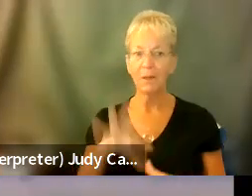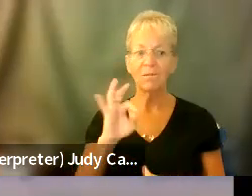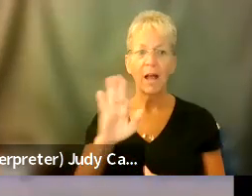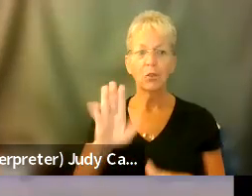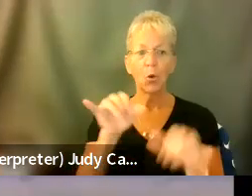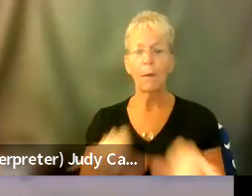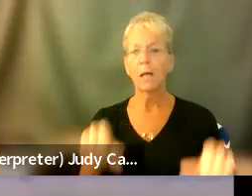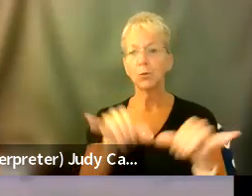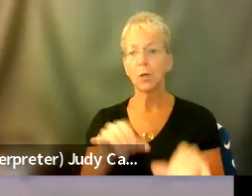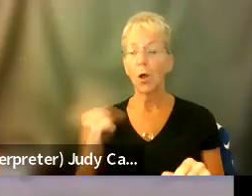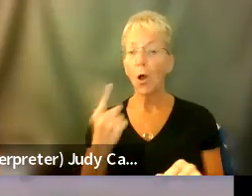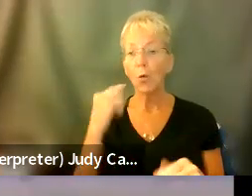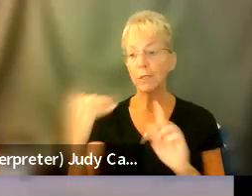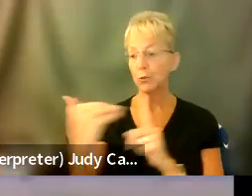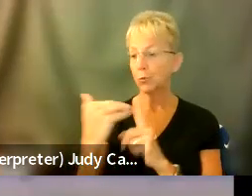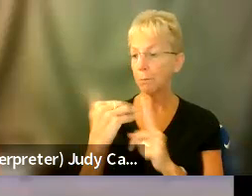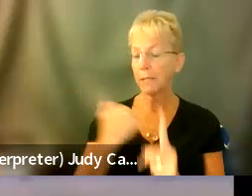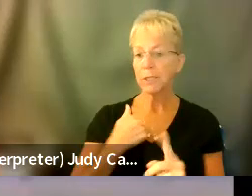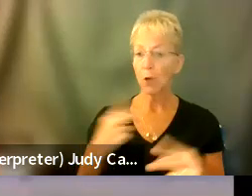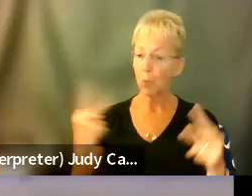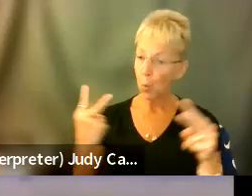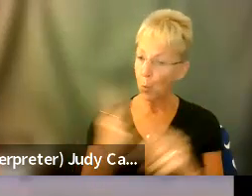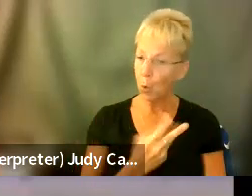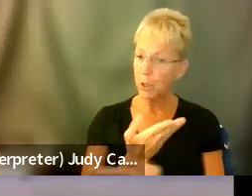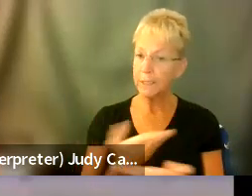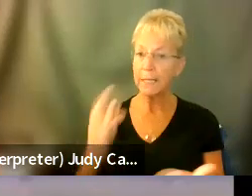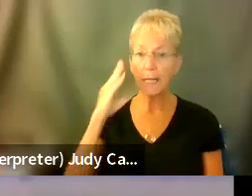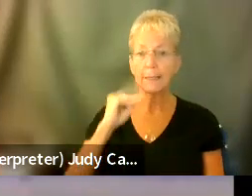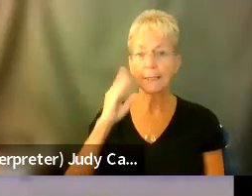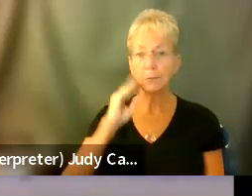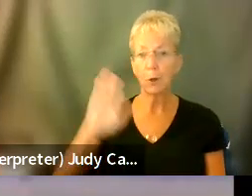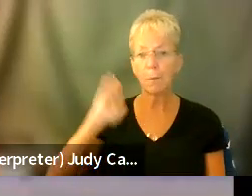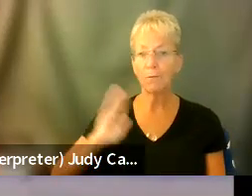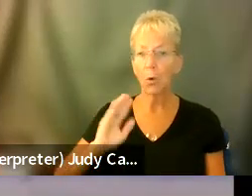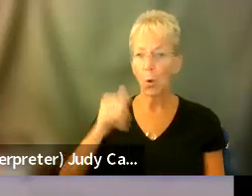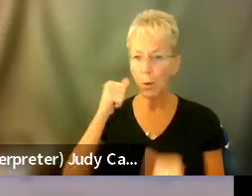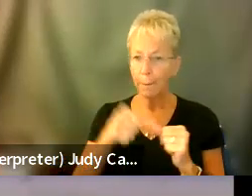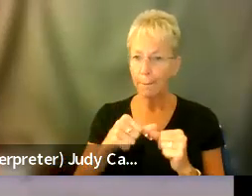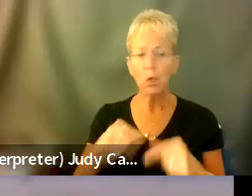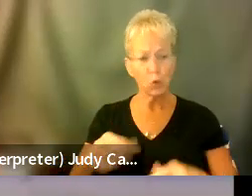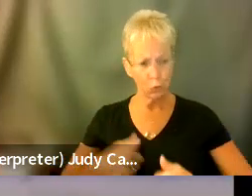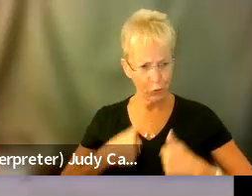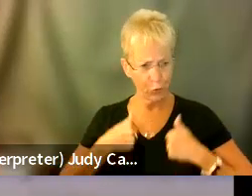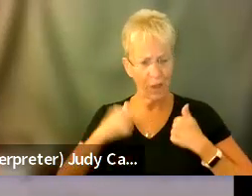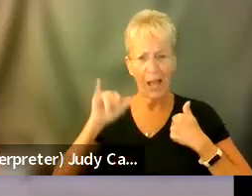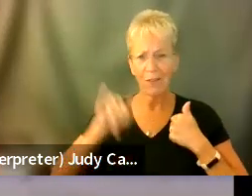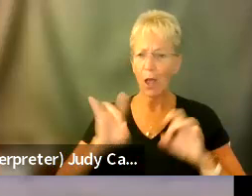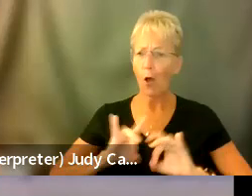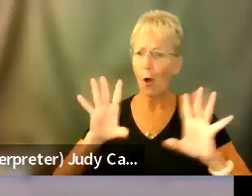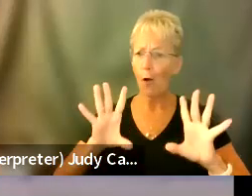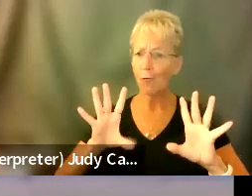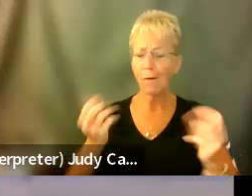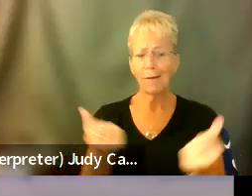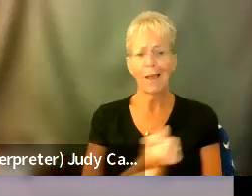Always remind yourself of the worst thing that you have lived through. You survived that. Everything else seems